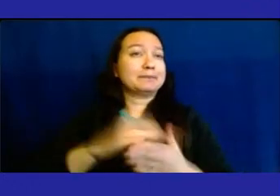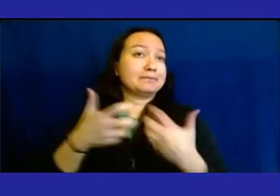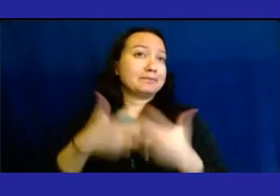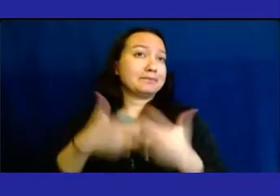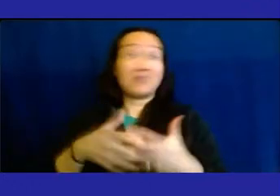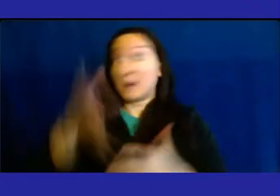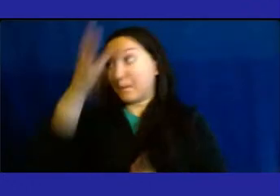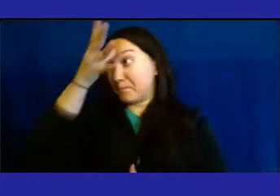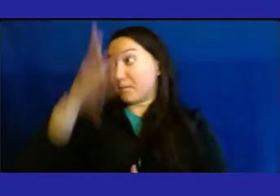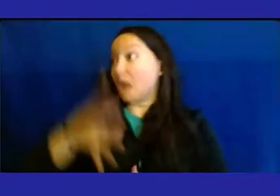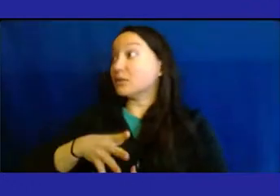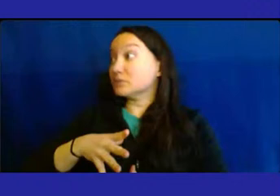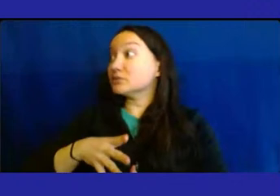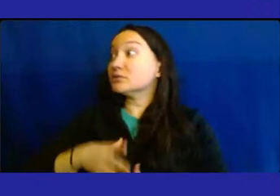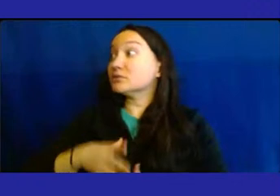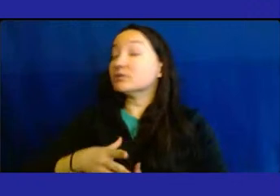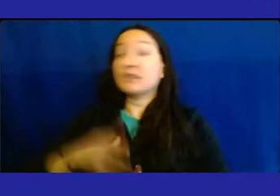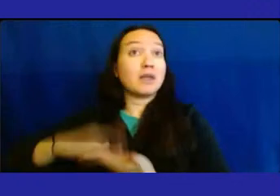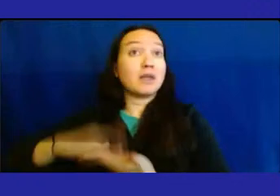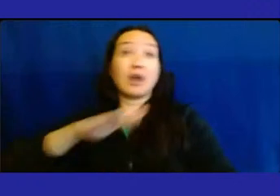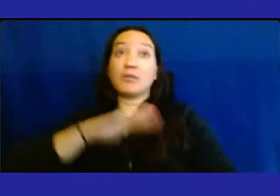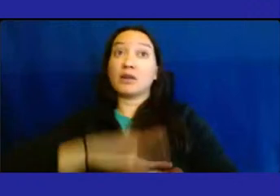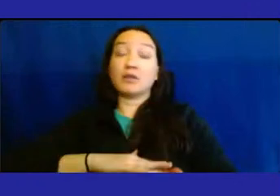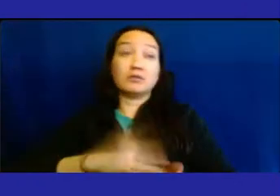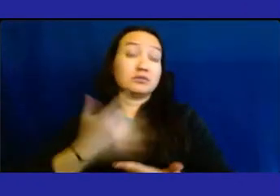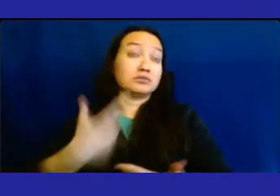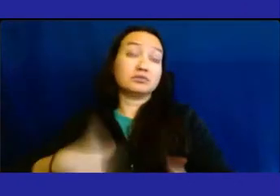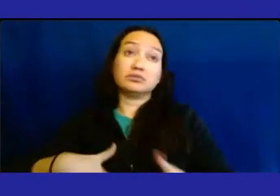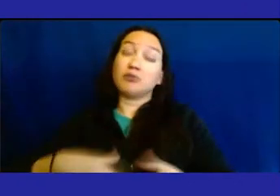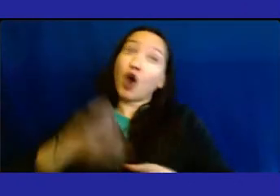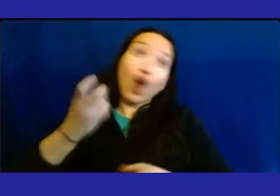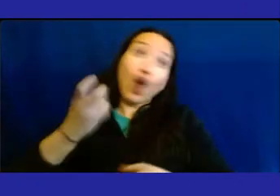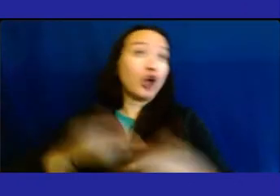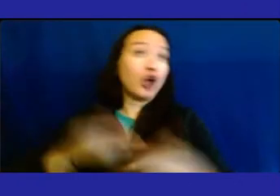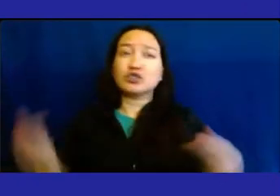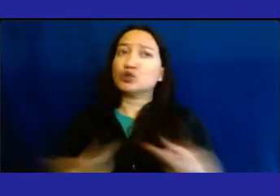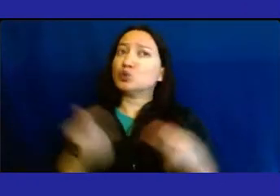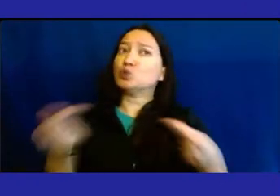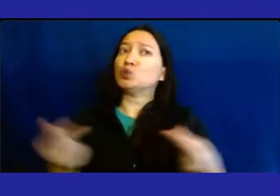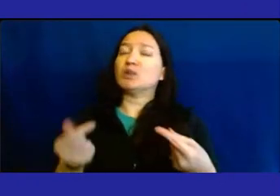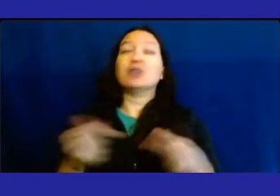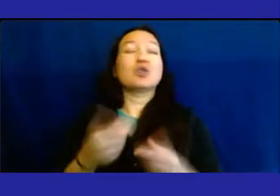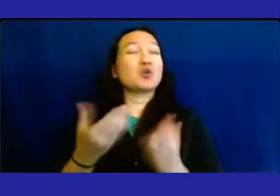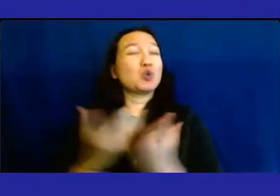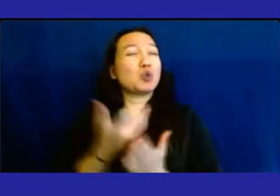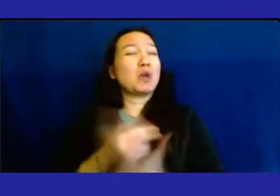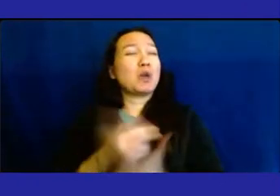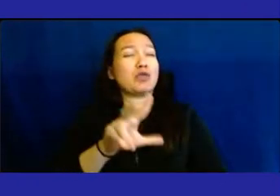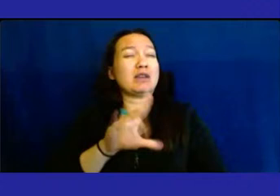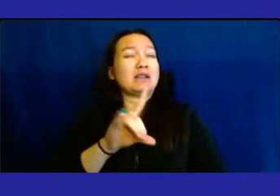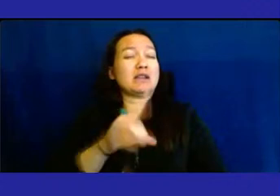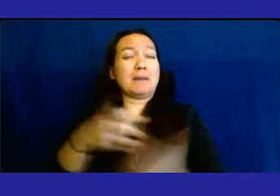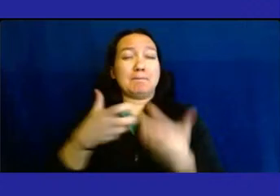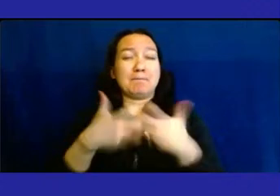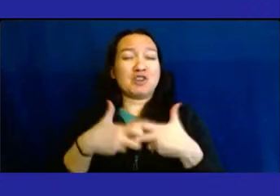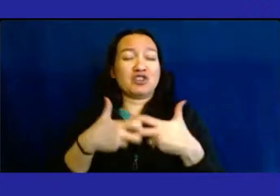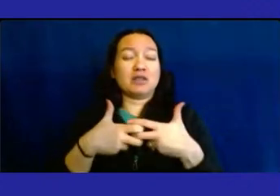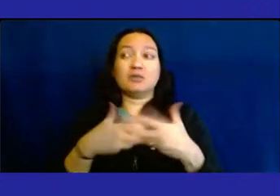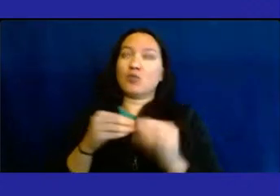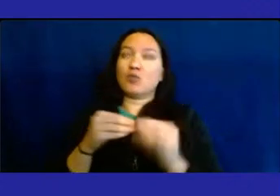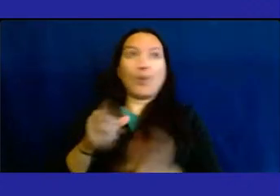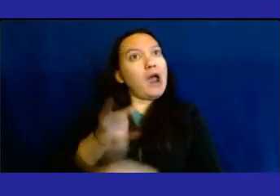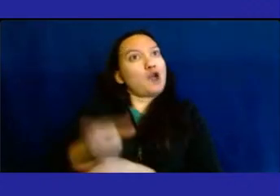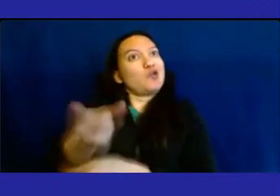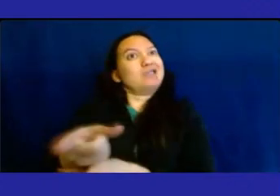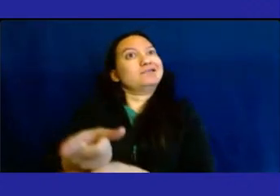room, mammogram can be very uncomfortable for women. And the new 3D machine is not only more accurate, but